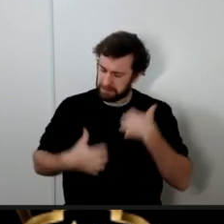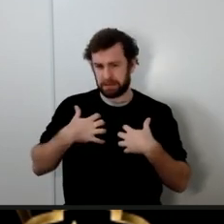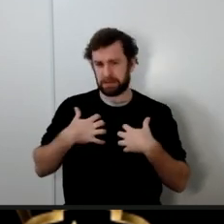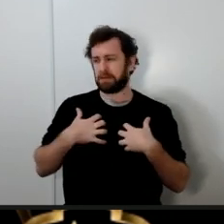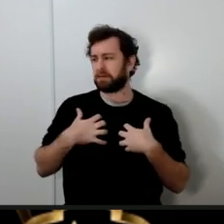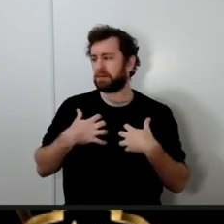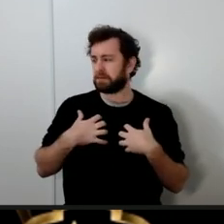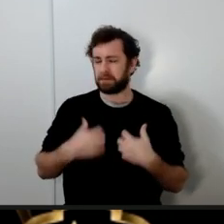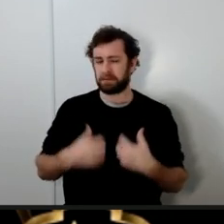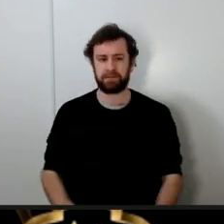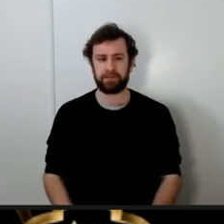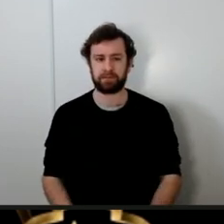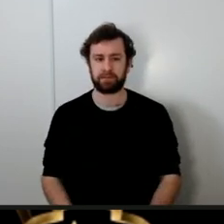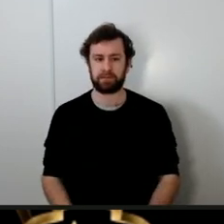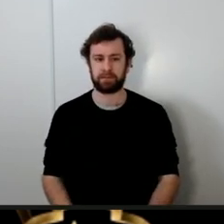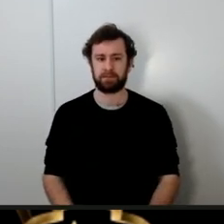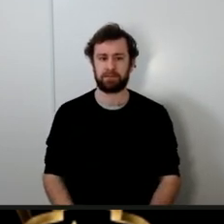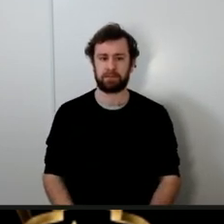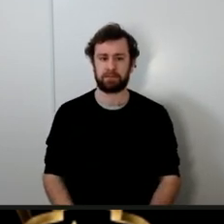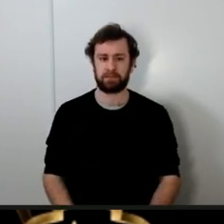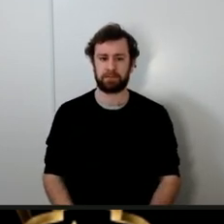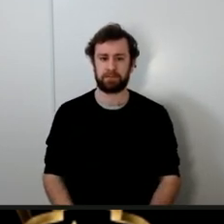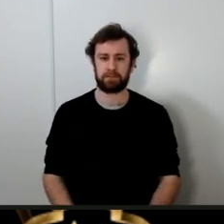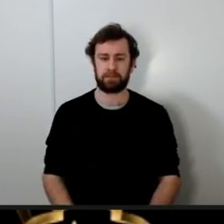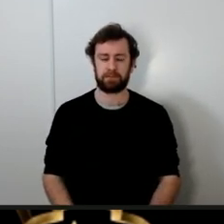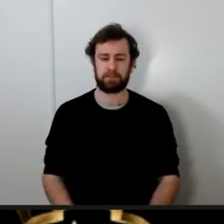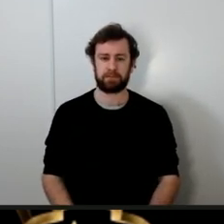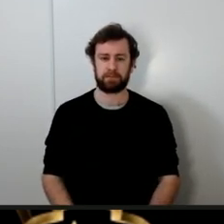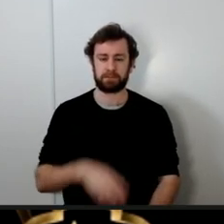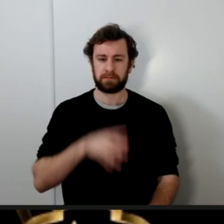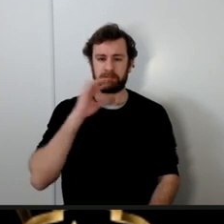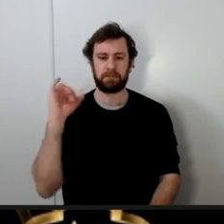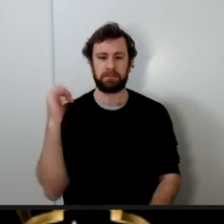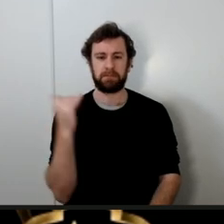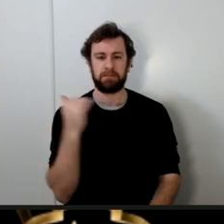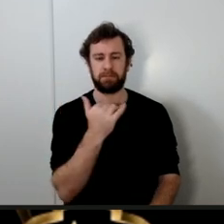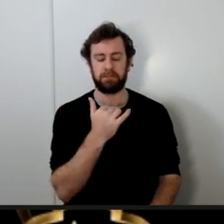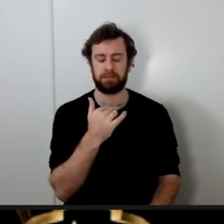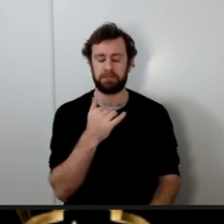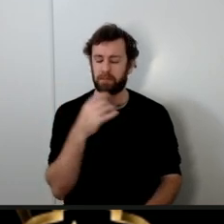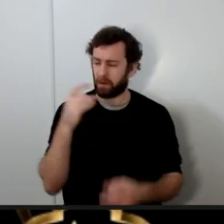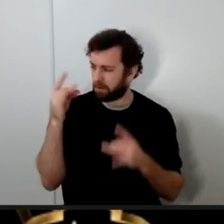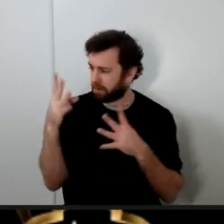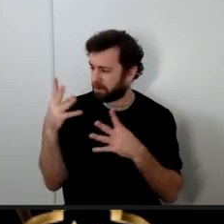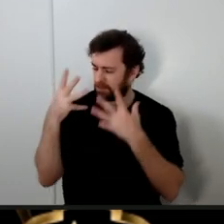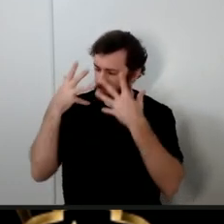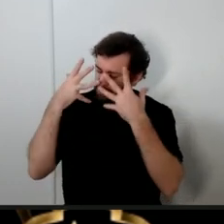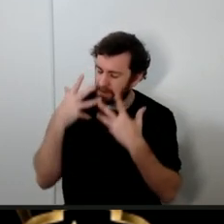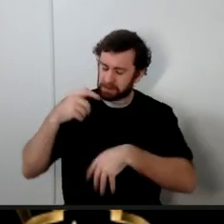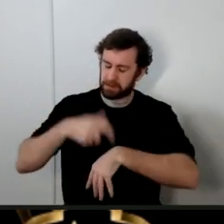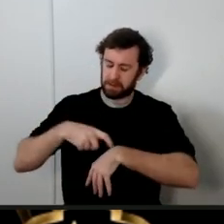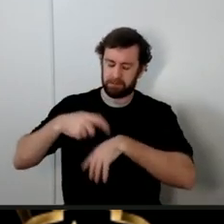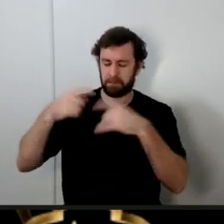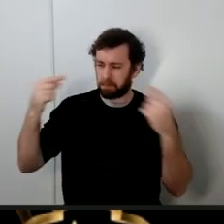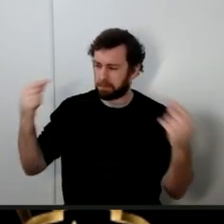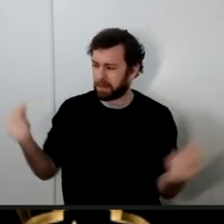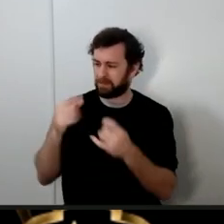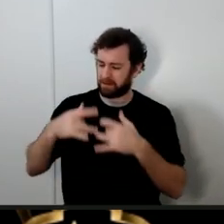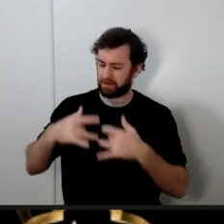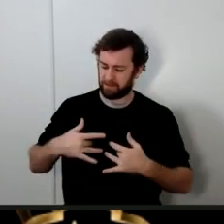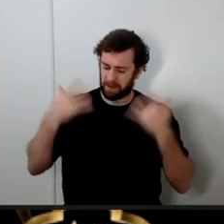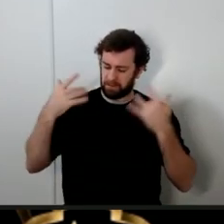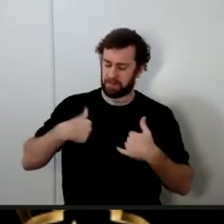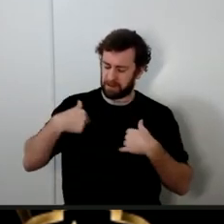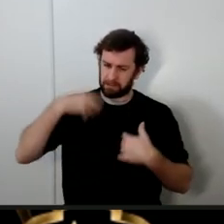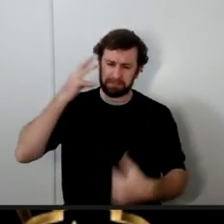a difficult tragedy what a painful event that I have to go through